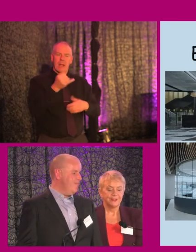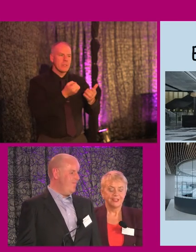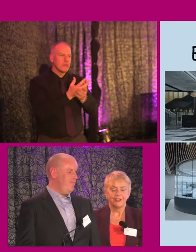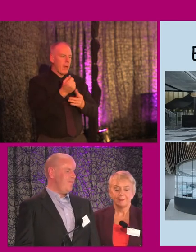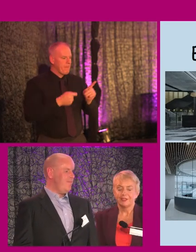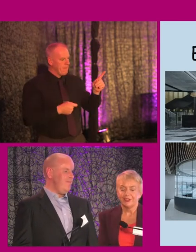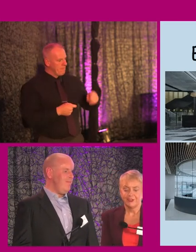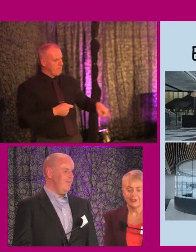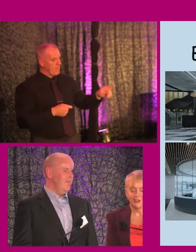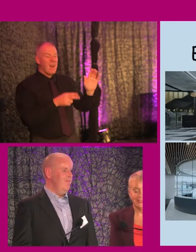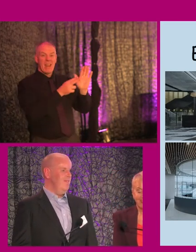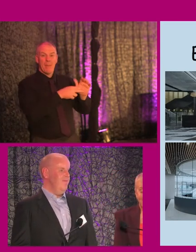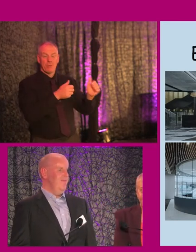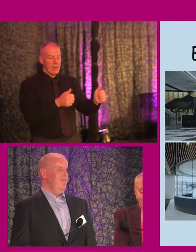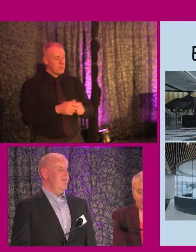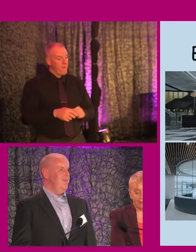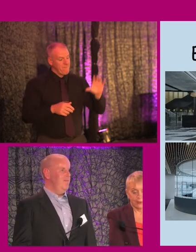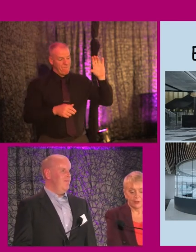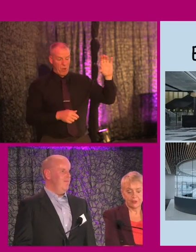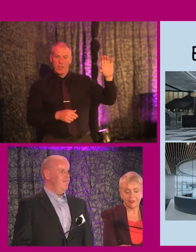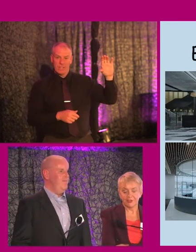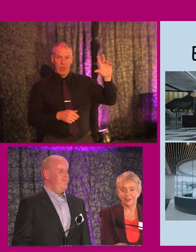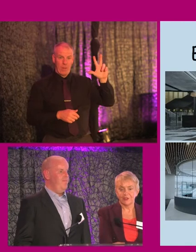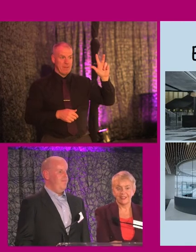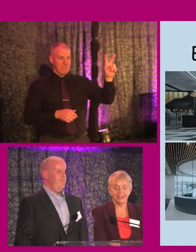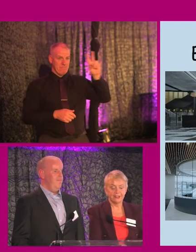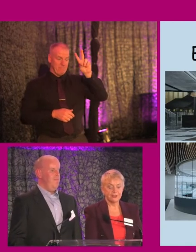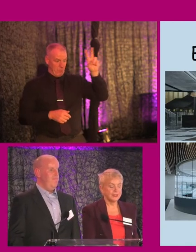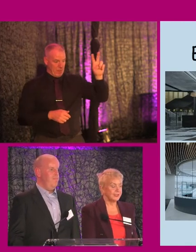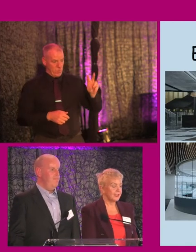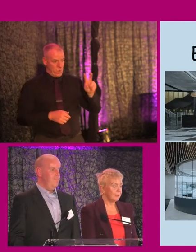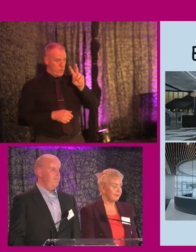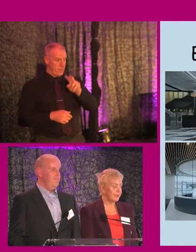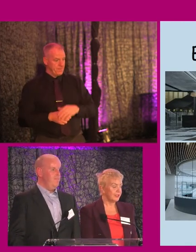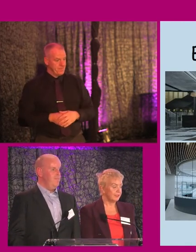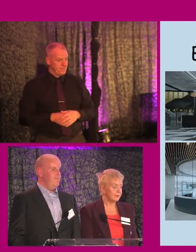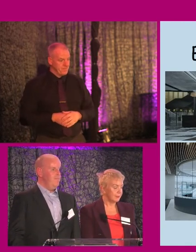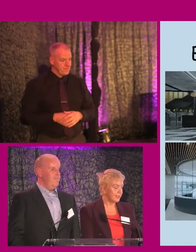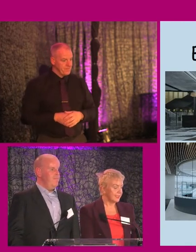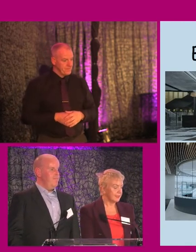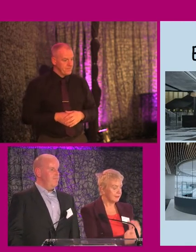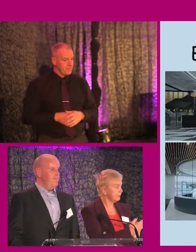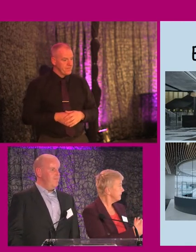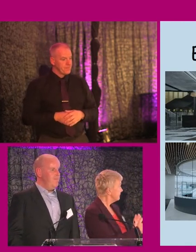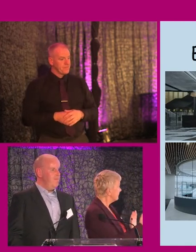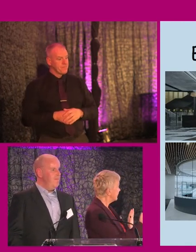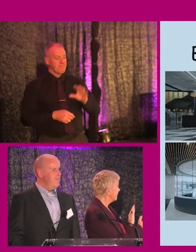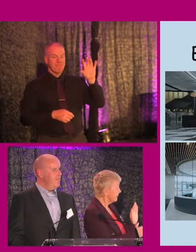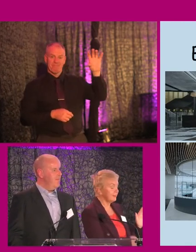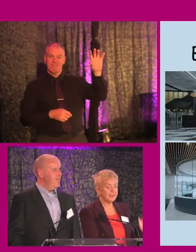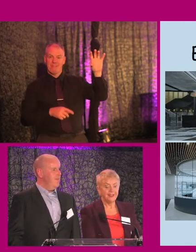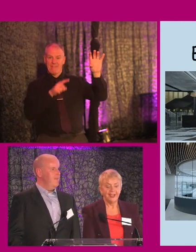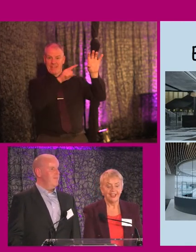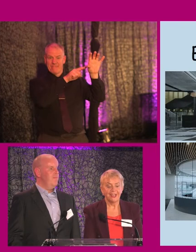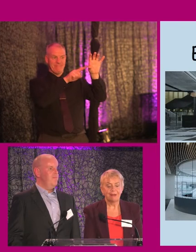on these. Well, your labels are very good, Tony. So the three pictures on the screen now, the top left picture, when I'm looking at it, top, yeah,